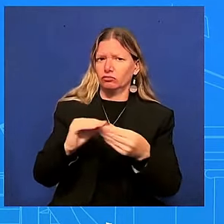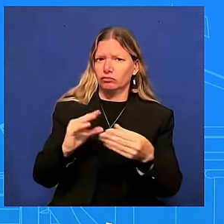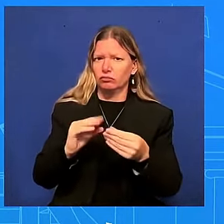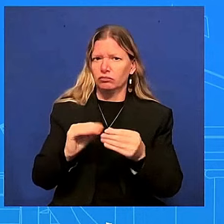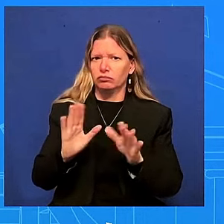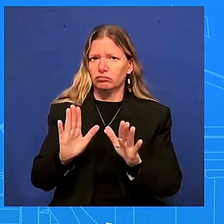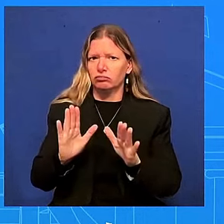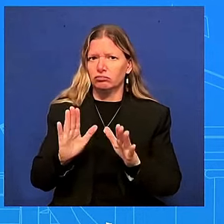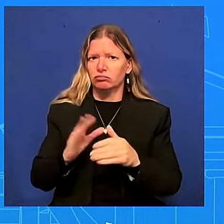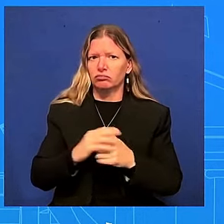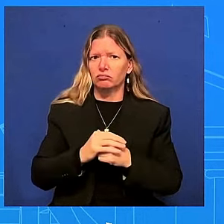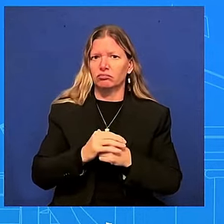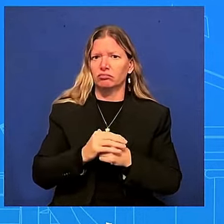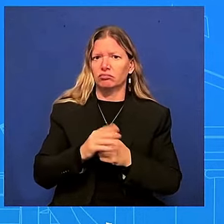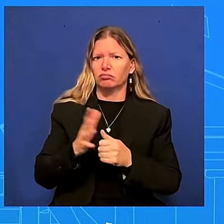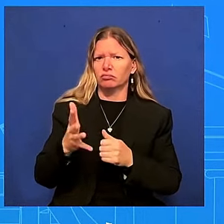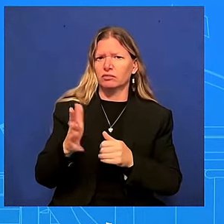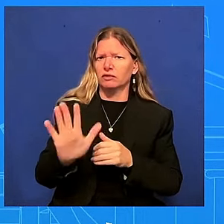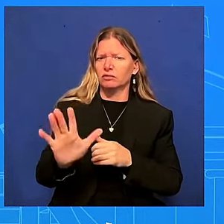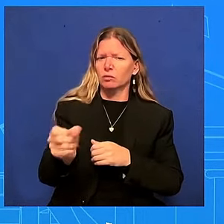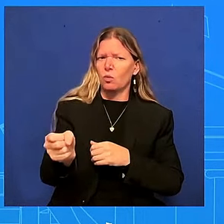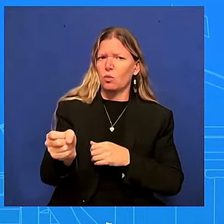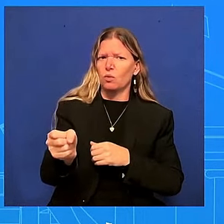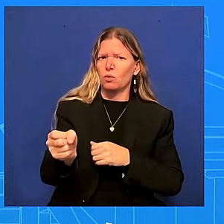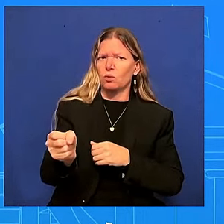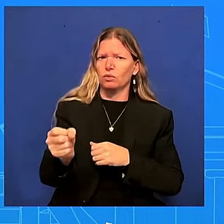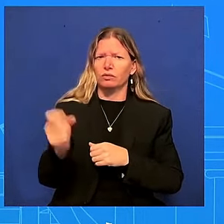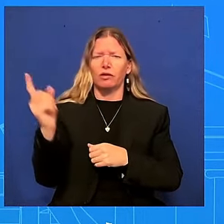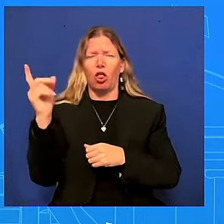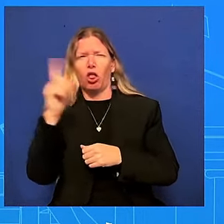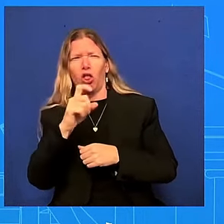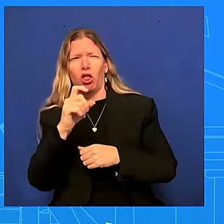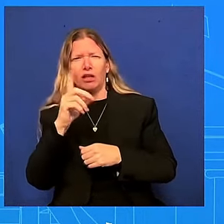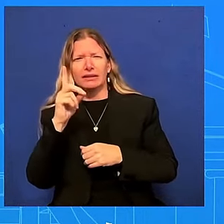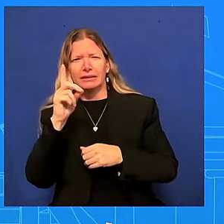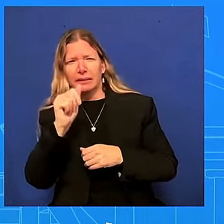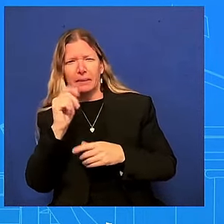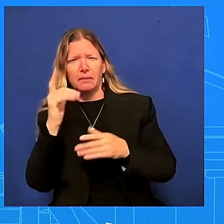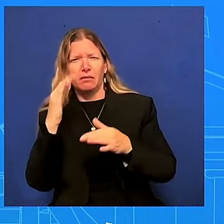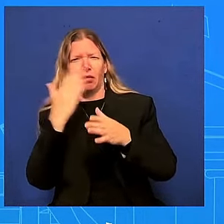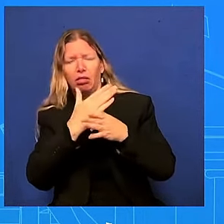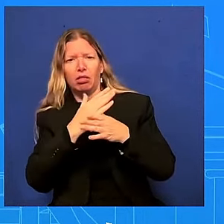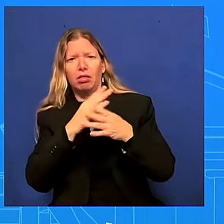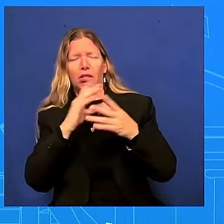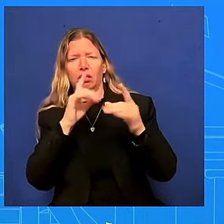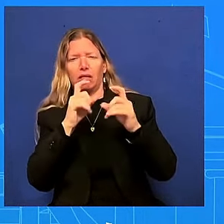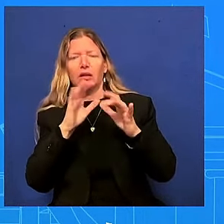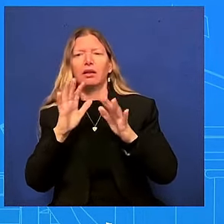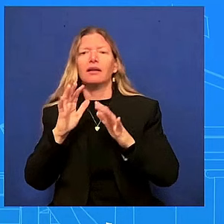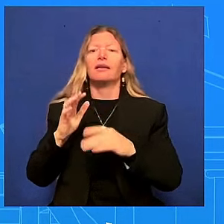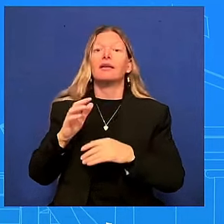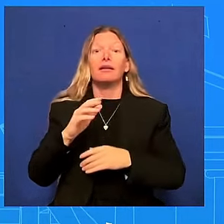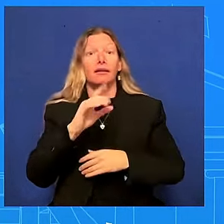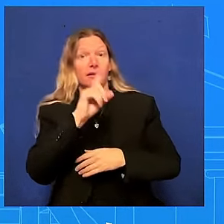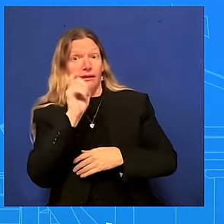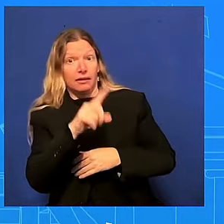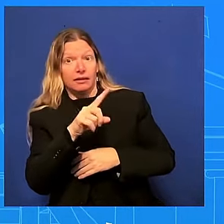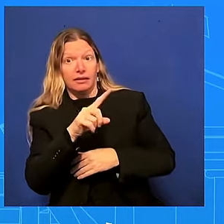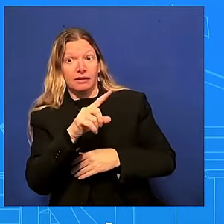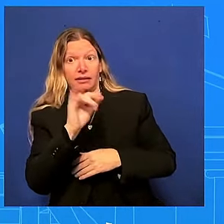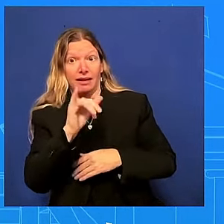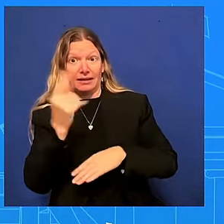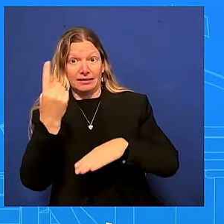you know better come on just just one final question uh immediately after the debate we started to hear the concern from democrats on capitol hill calling it just flat out a